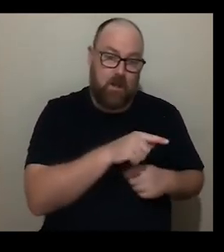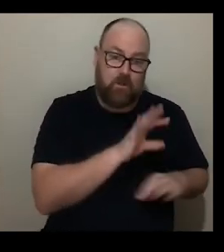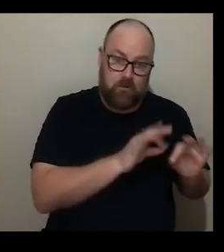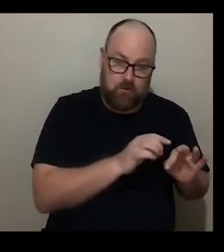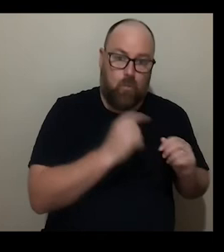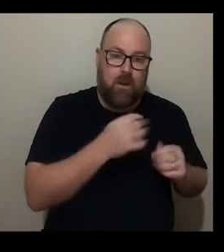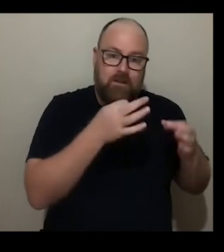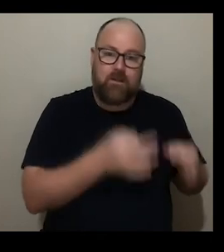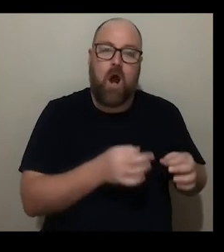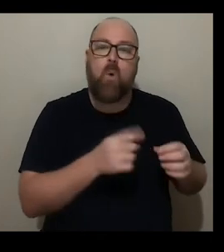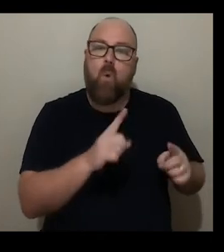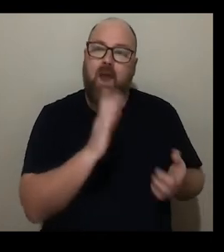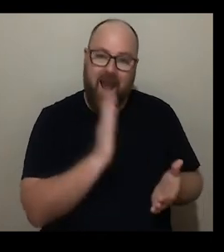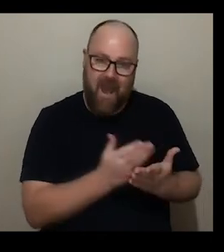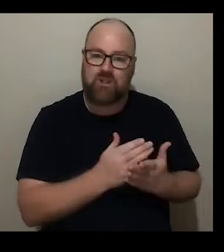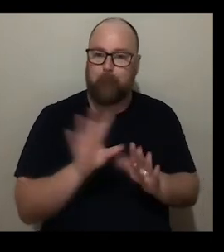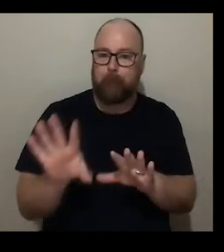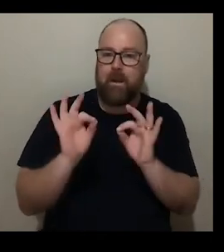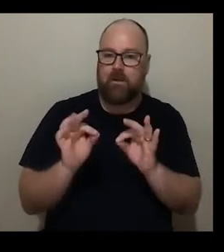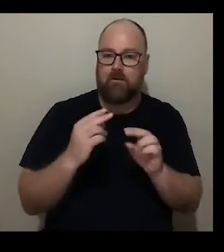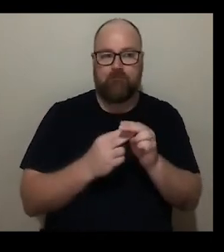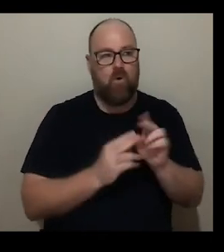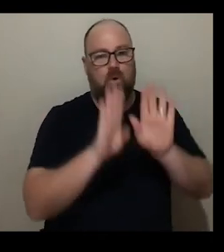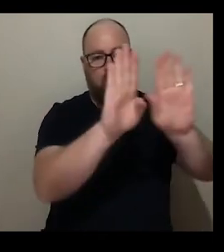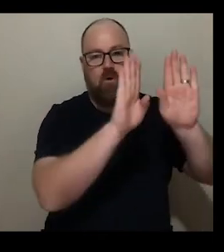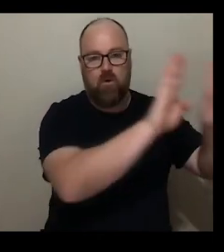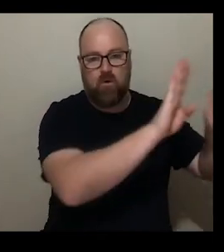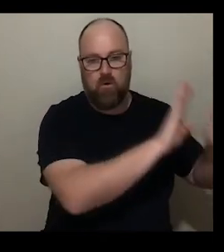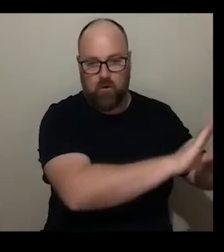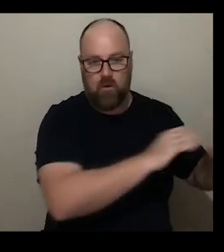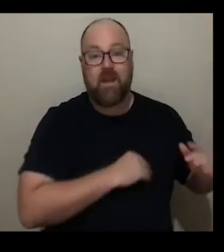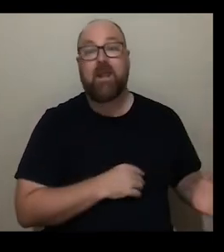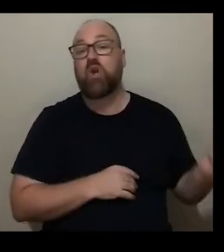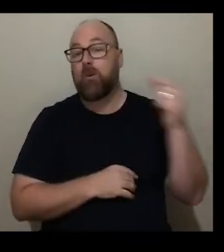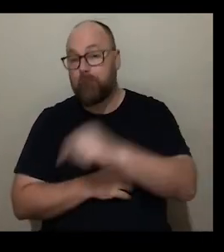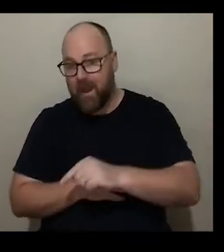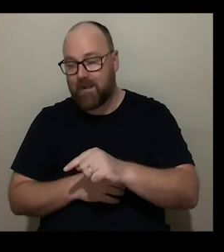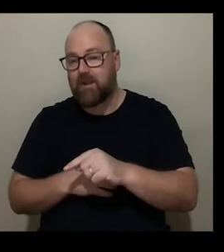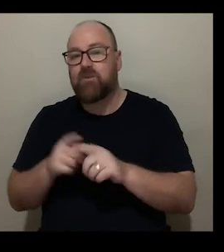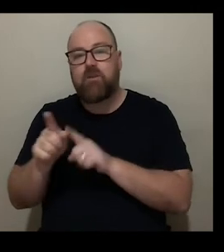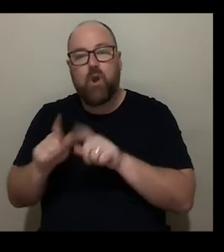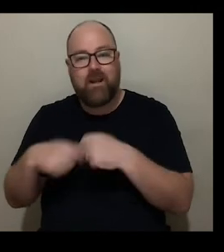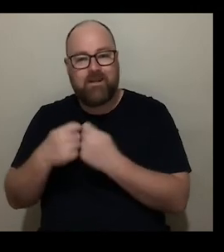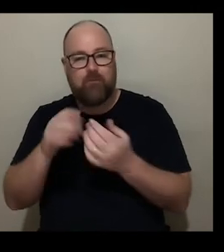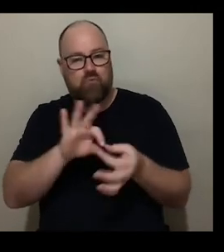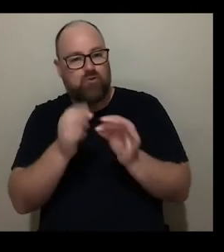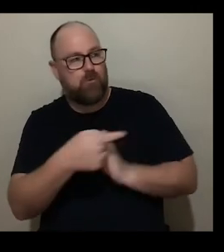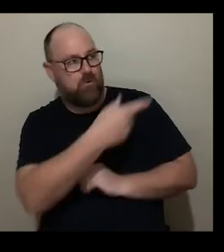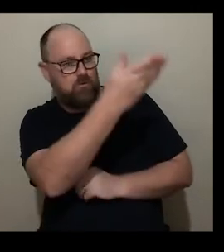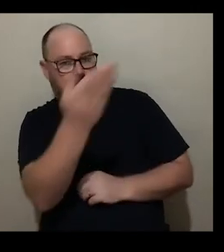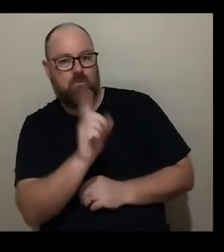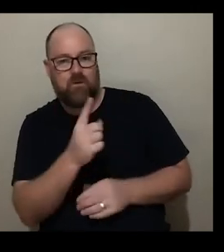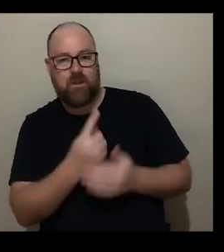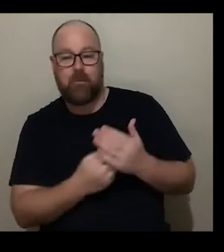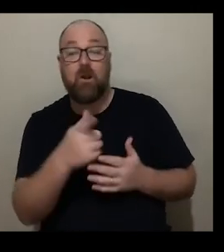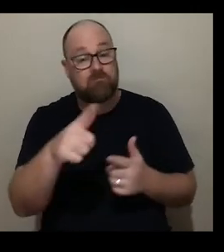gets to go on the walls um and then back to the learning team for interpretation around that so